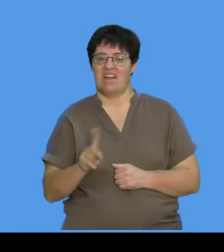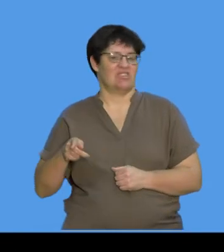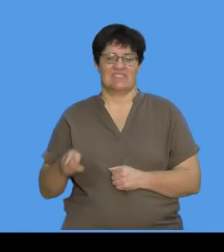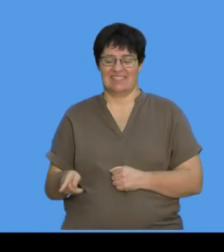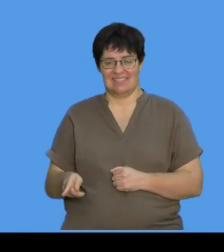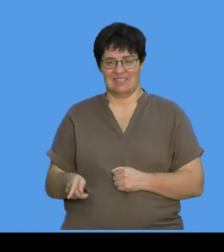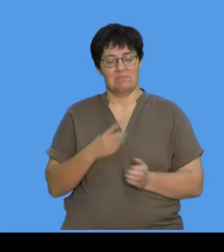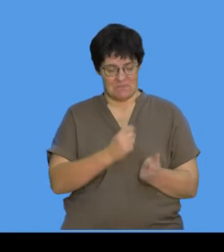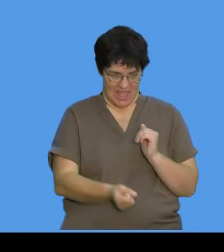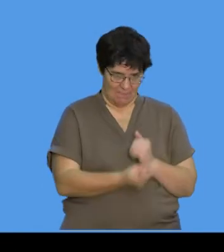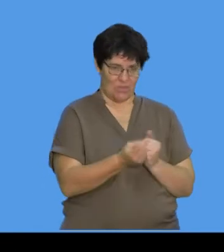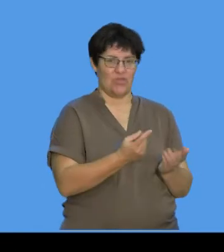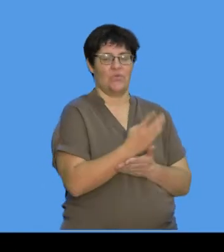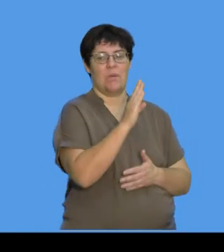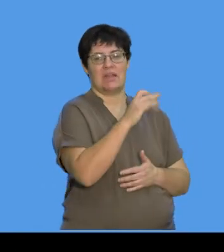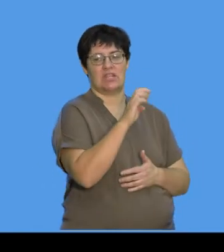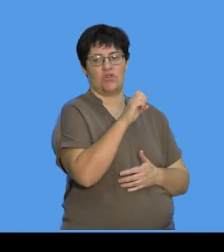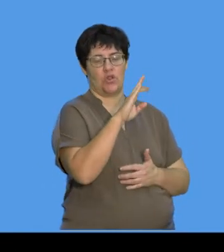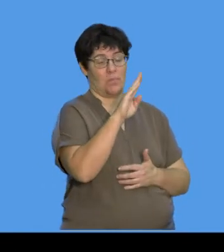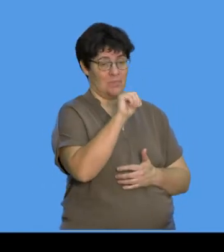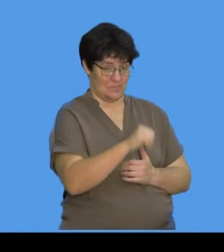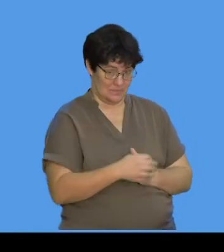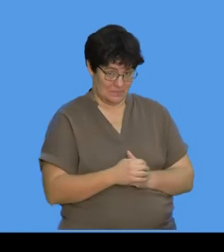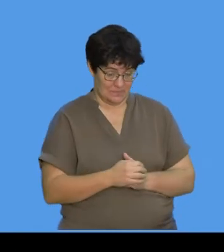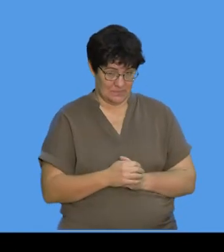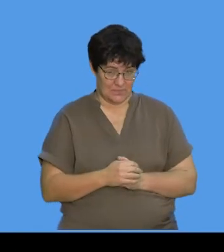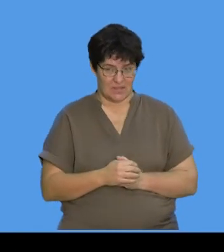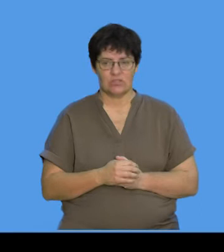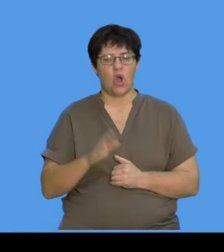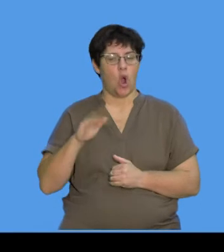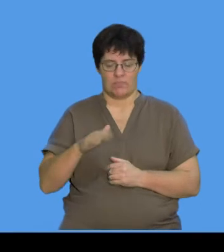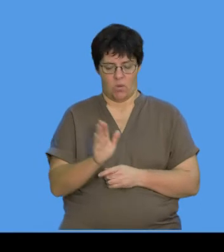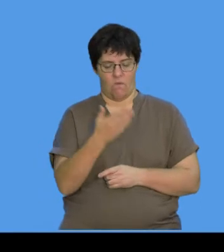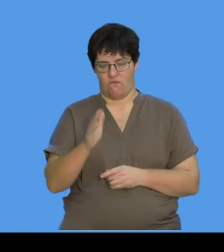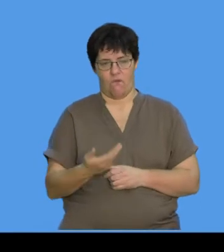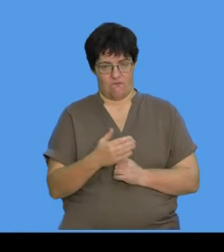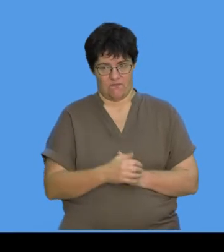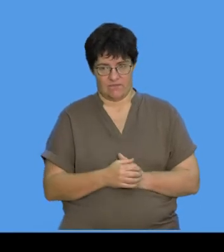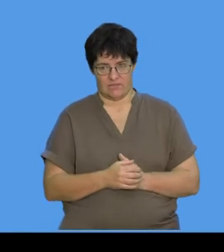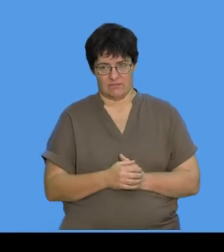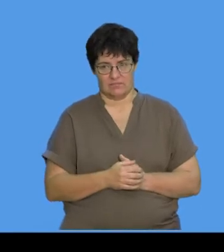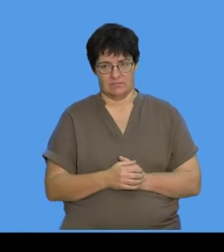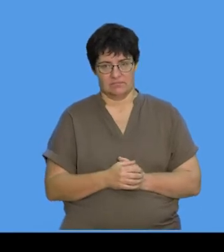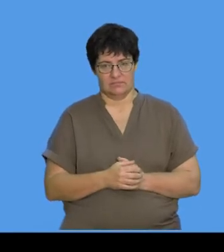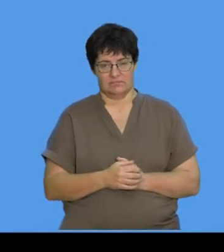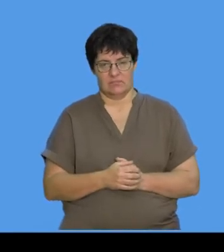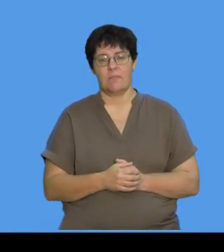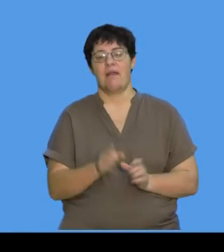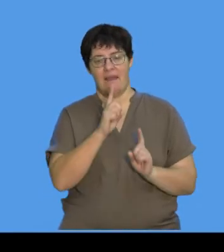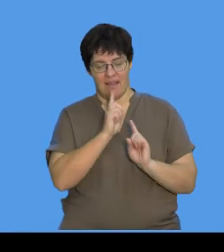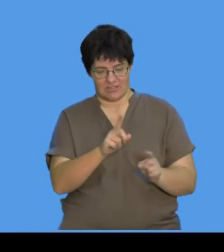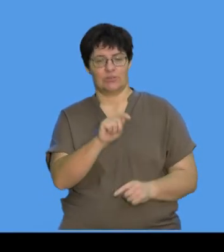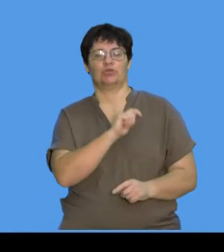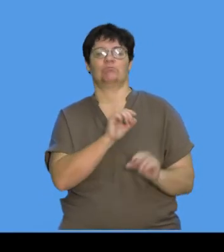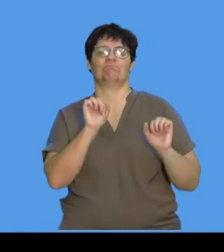caused by a virus, so that automatically says definitely not, C and D, so